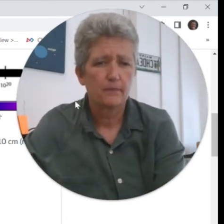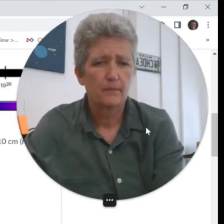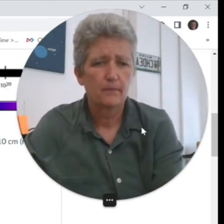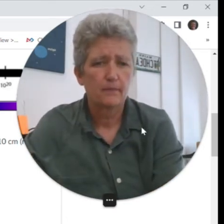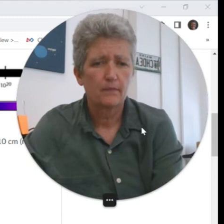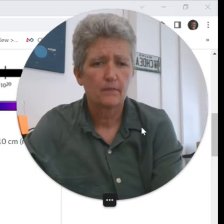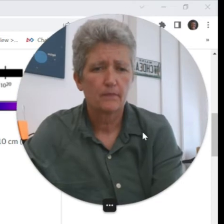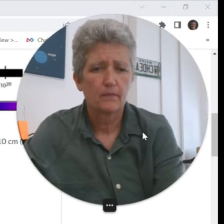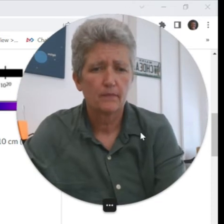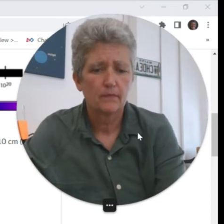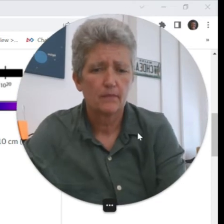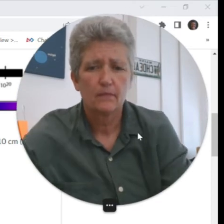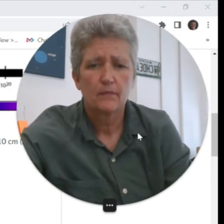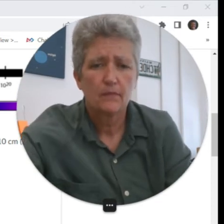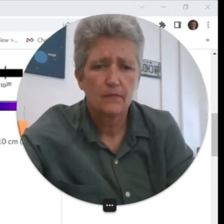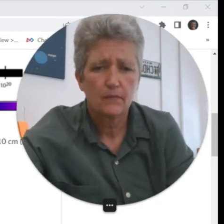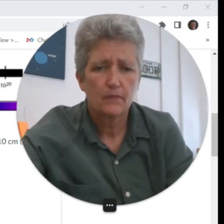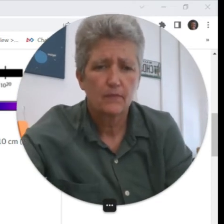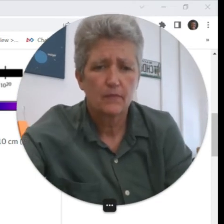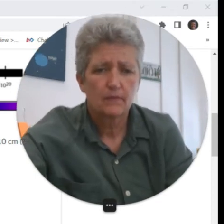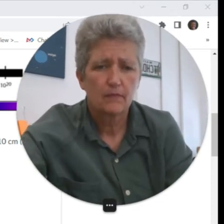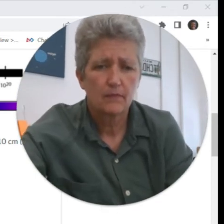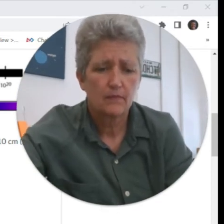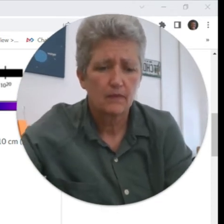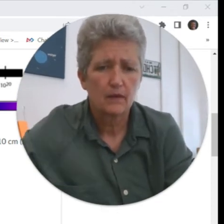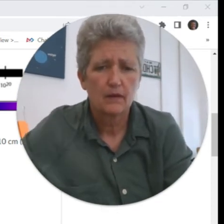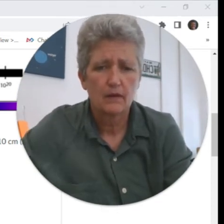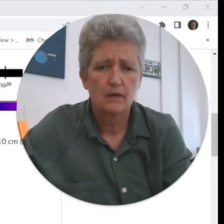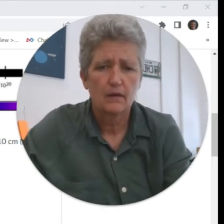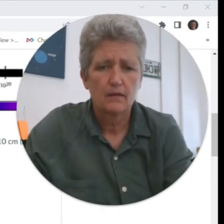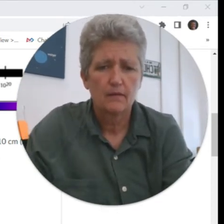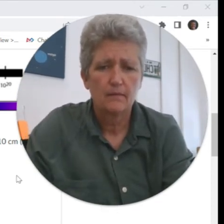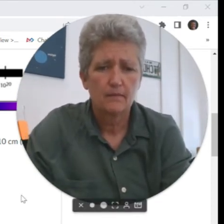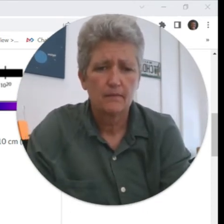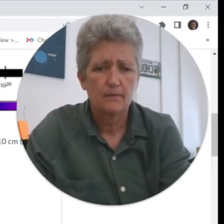it's 1 to 10 centimeters in length